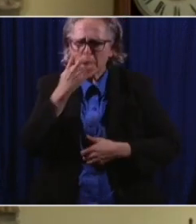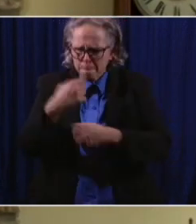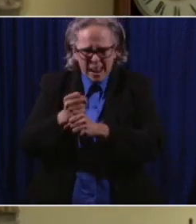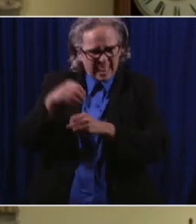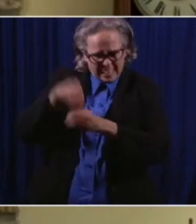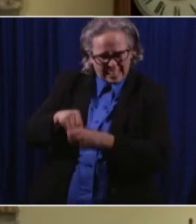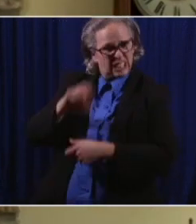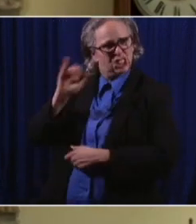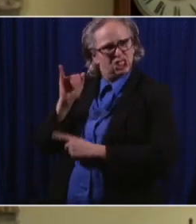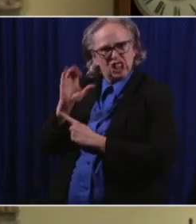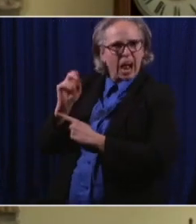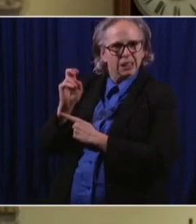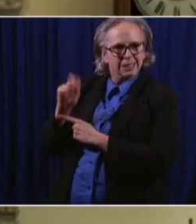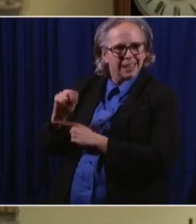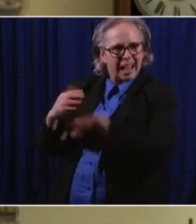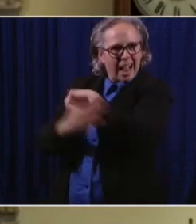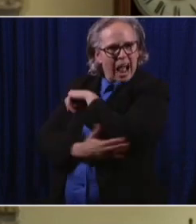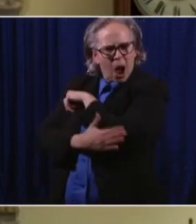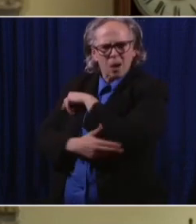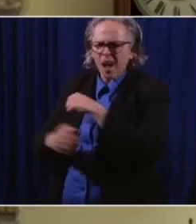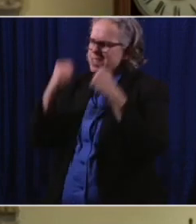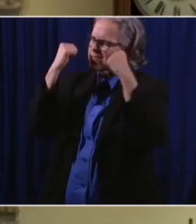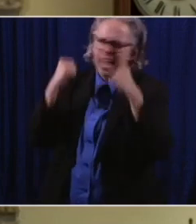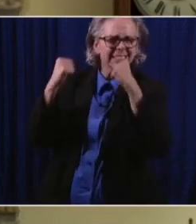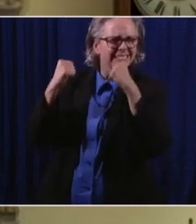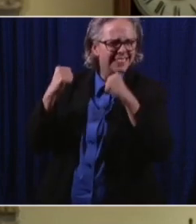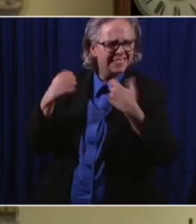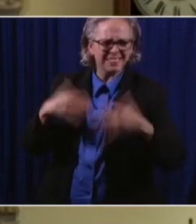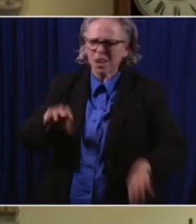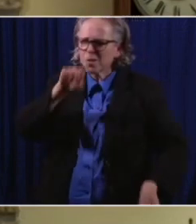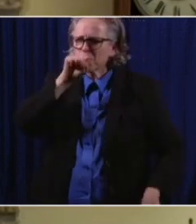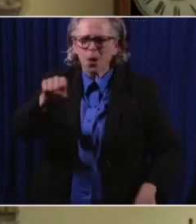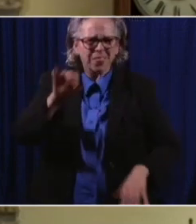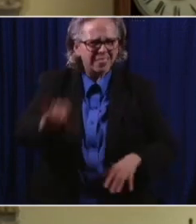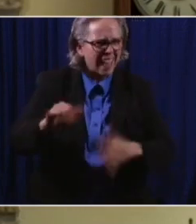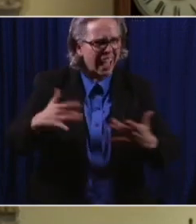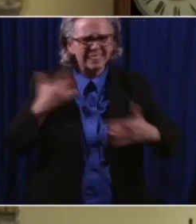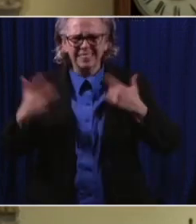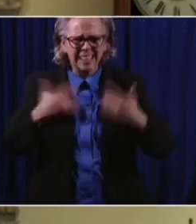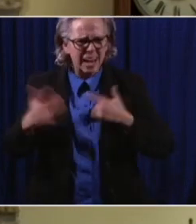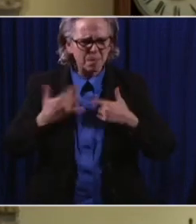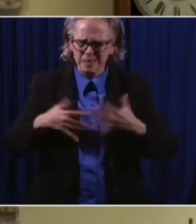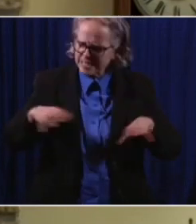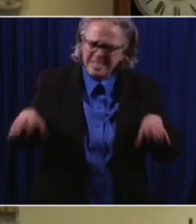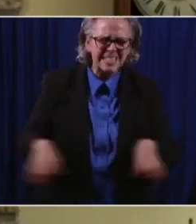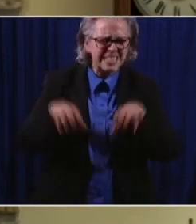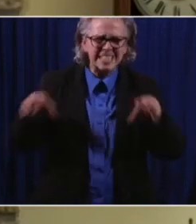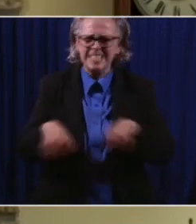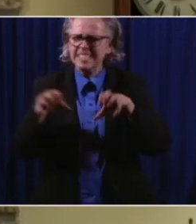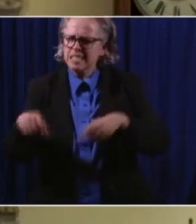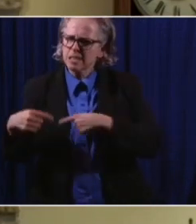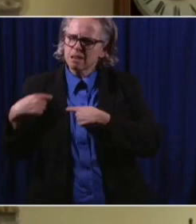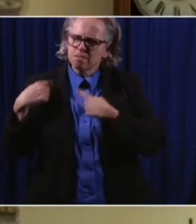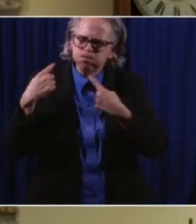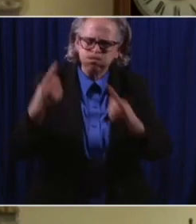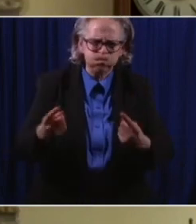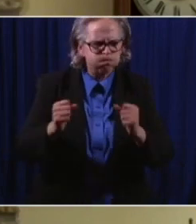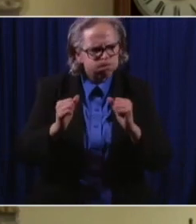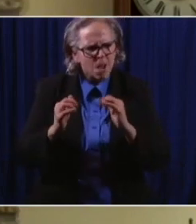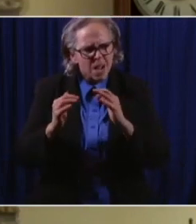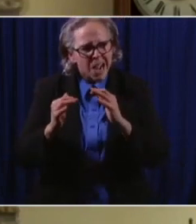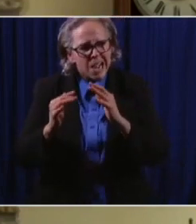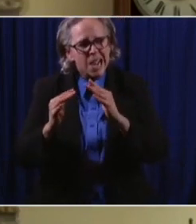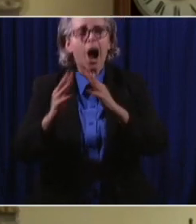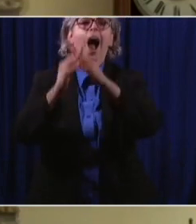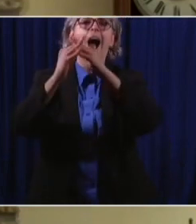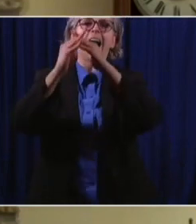We love it. This is something we've worked on a long time. A lot of people have worked on to get that done. And, you